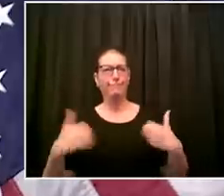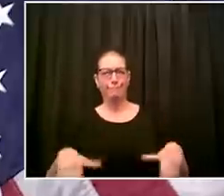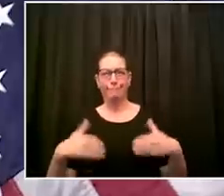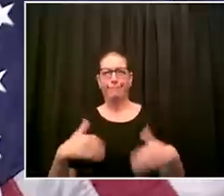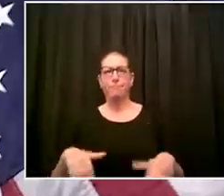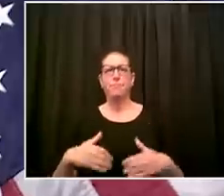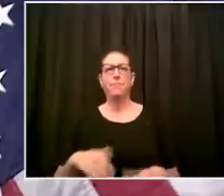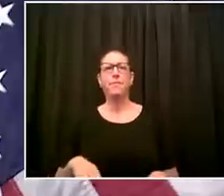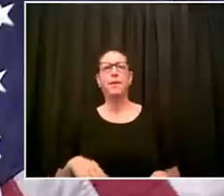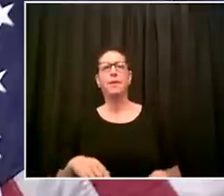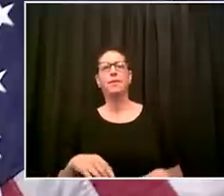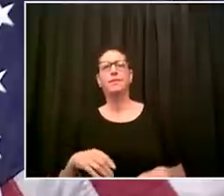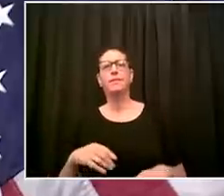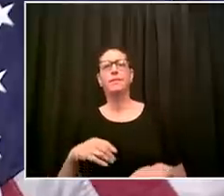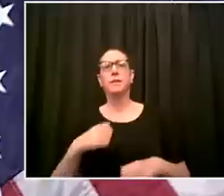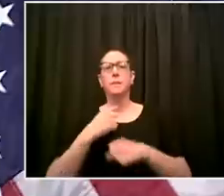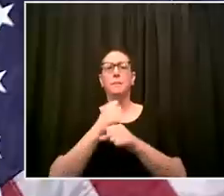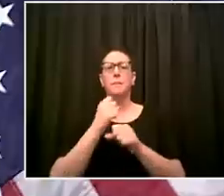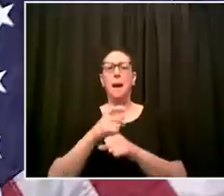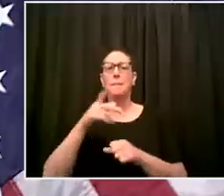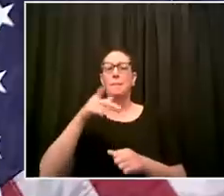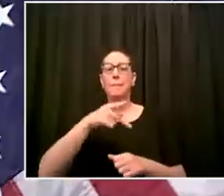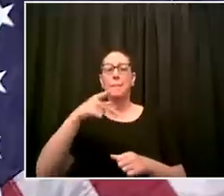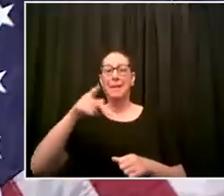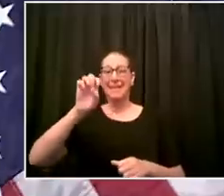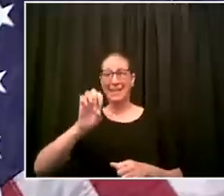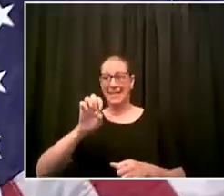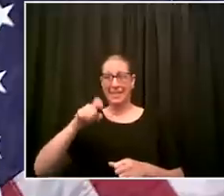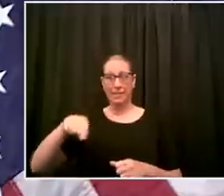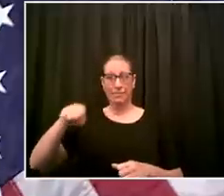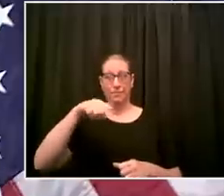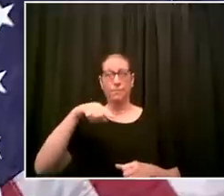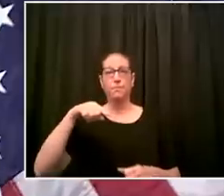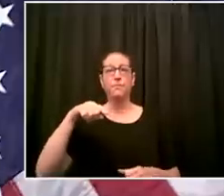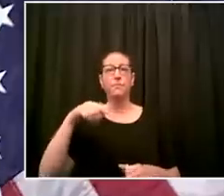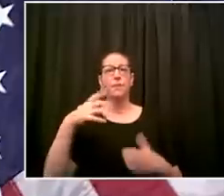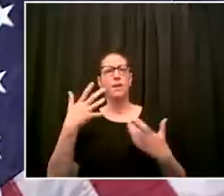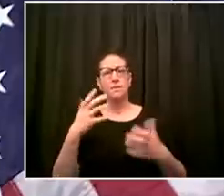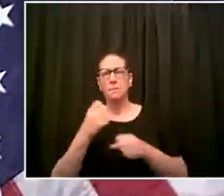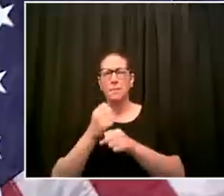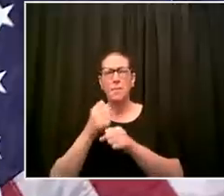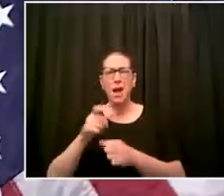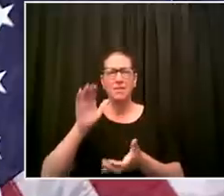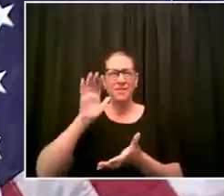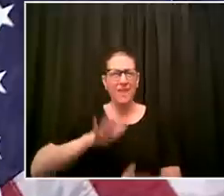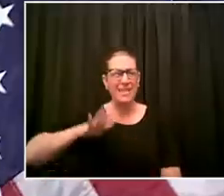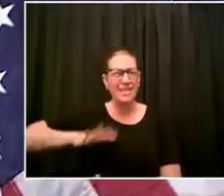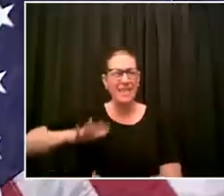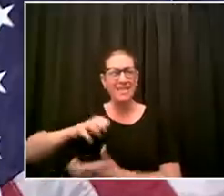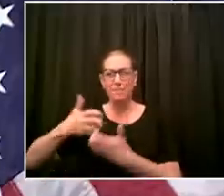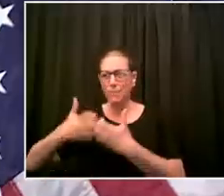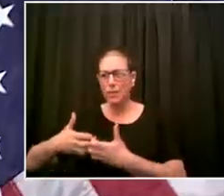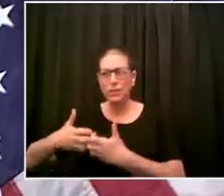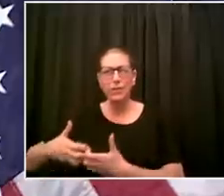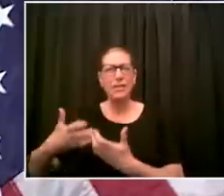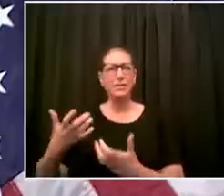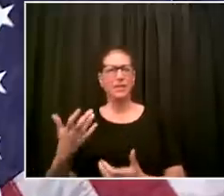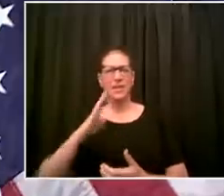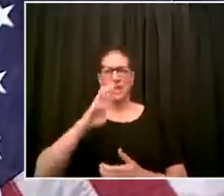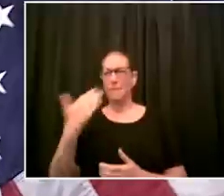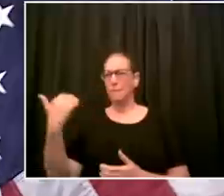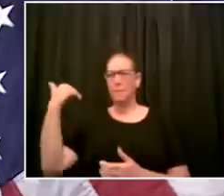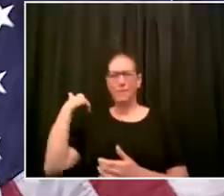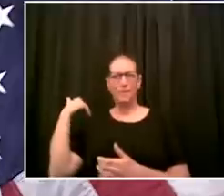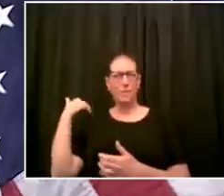own ventilators we've never had to even think that way before and yet new yorkers have stepped up companies have come